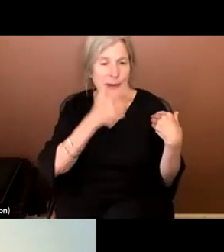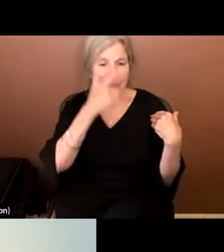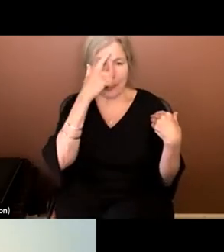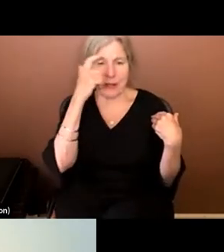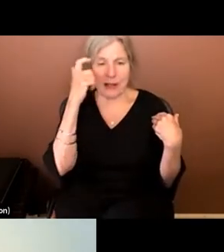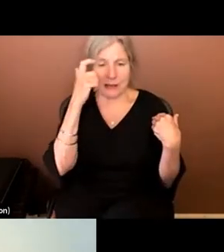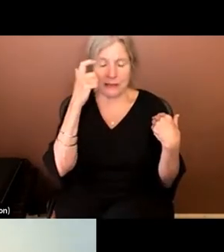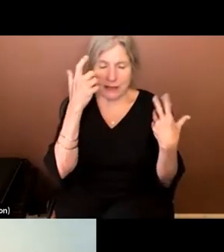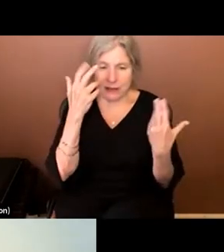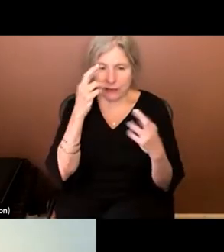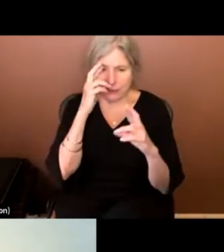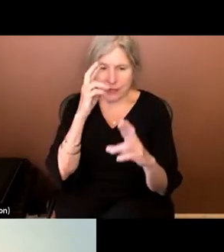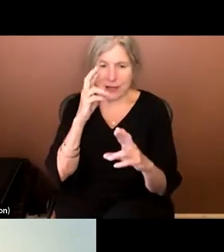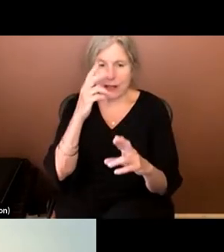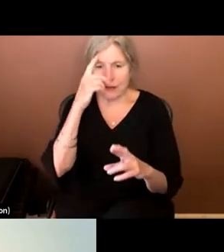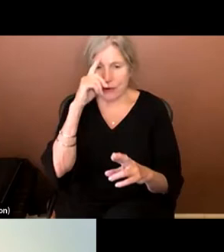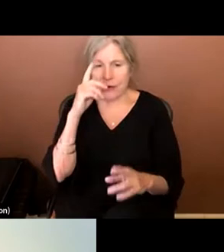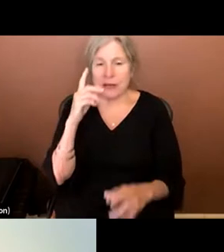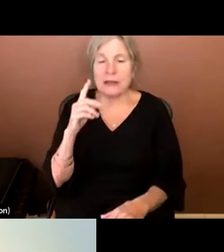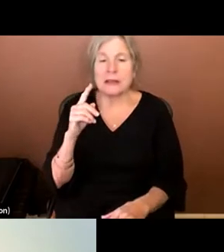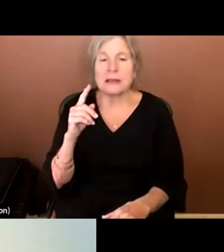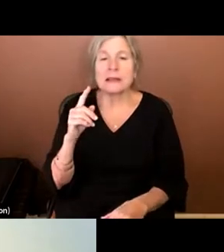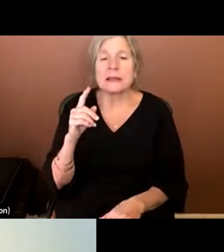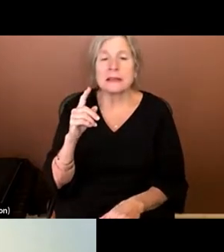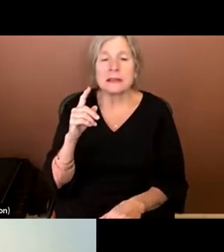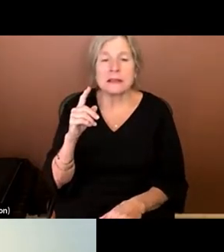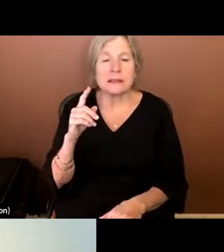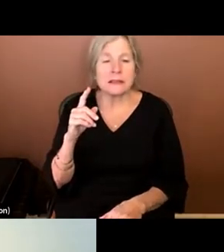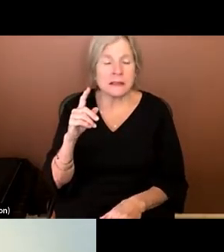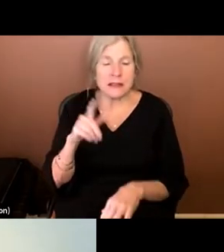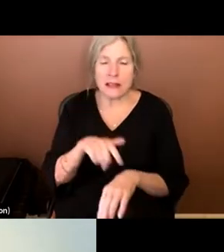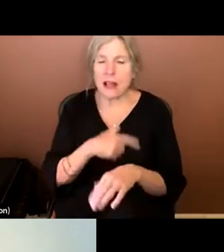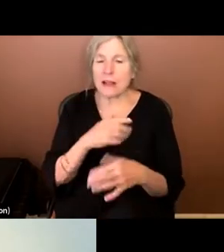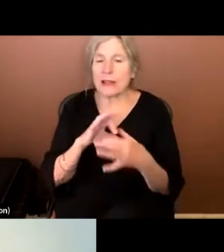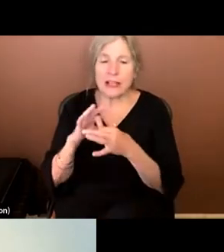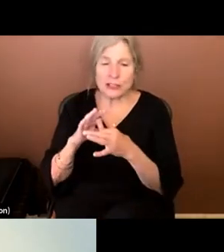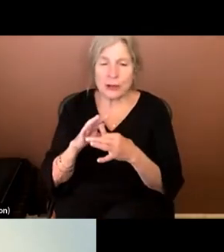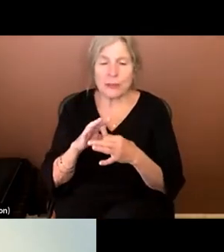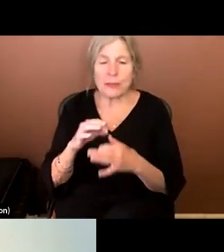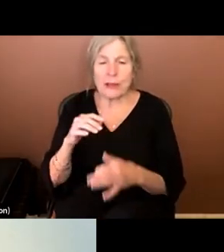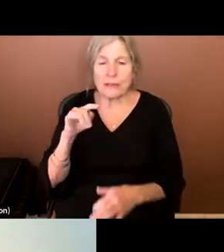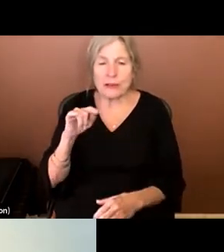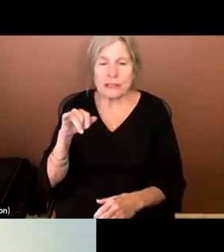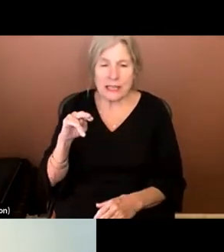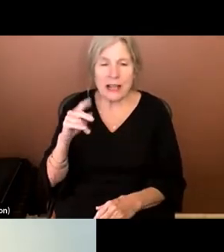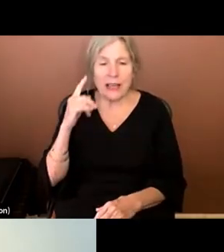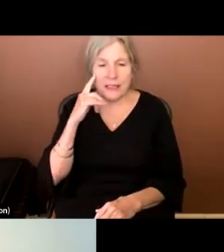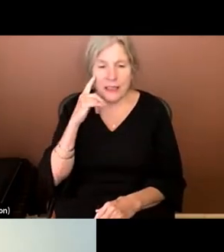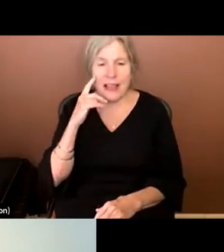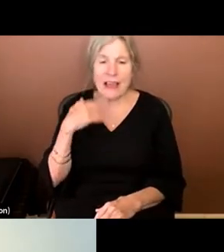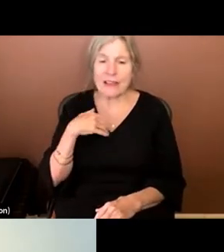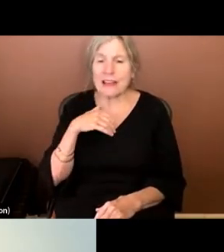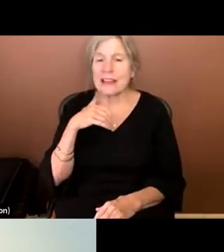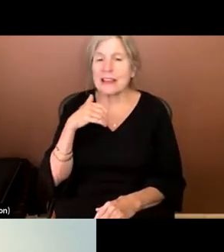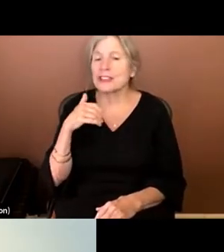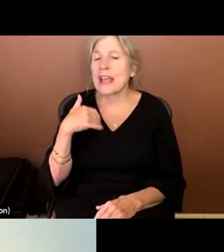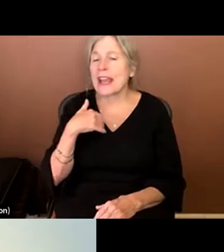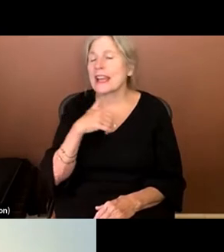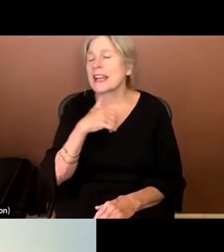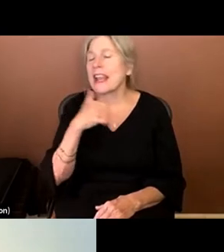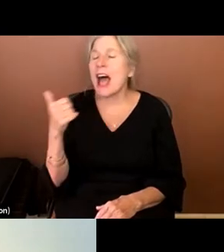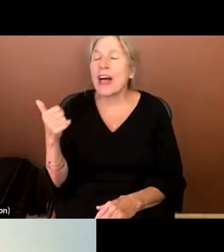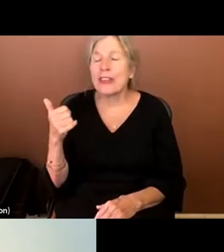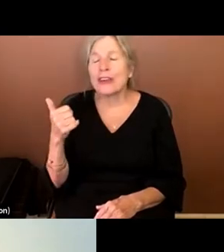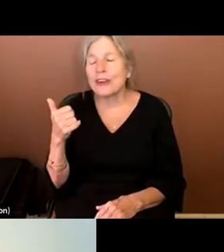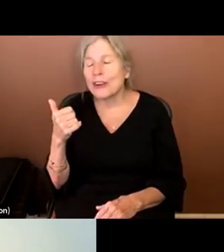the respect that I have for team for a long relationship. But I think that she had an ulterior motive in inviting me to moderate this